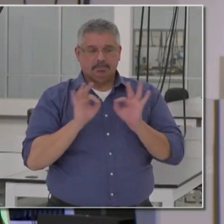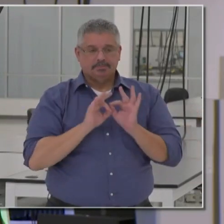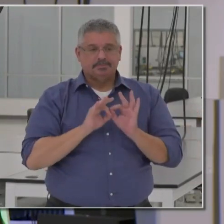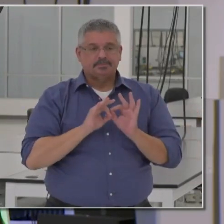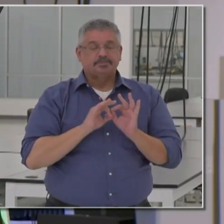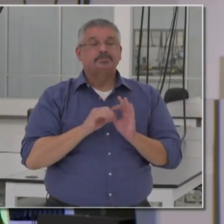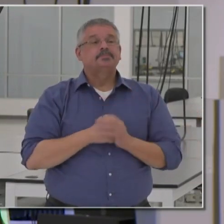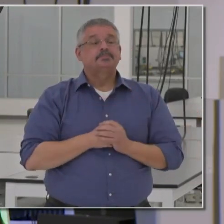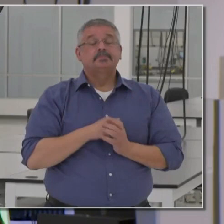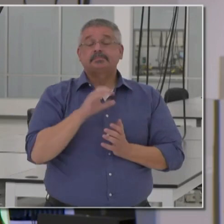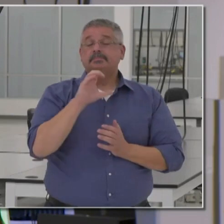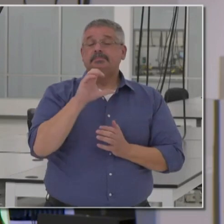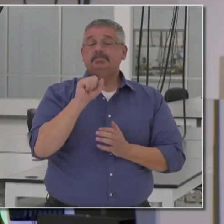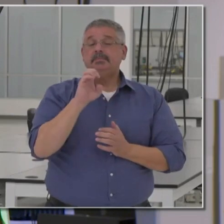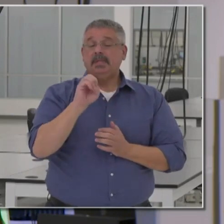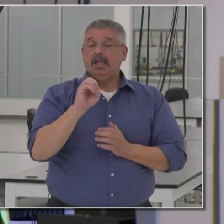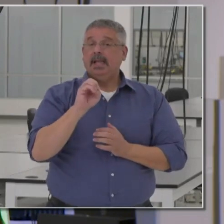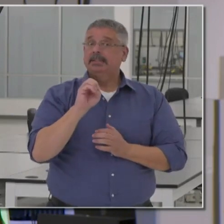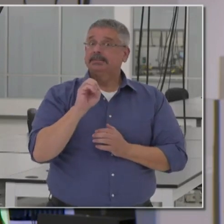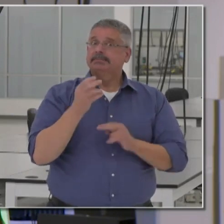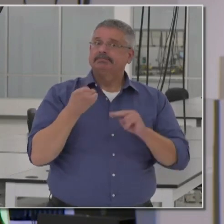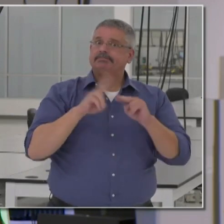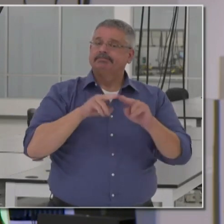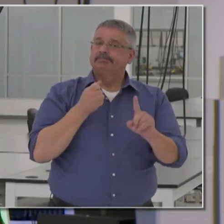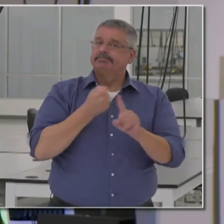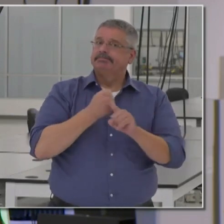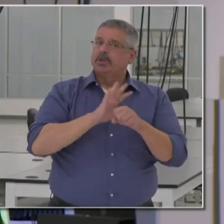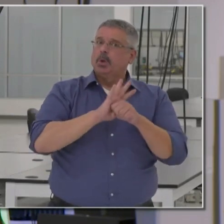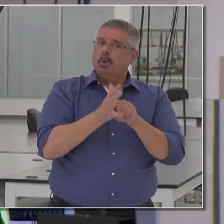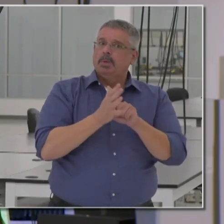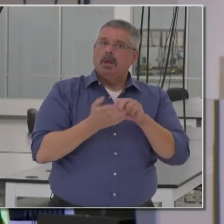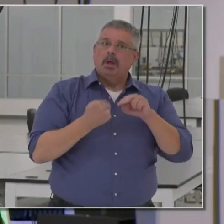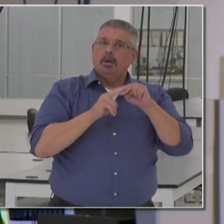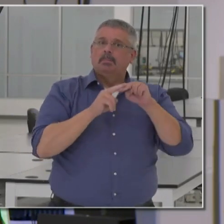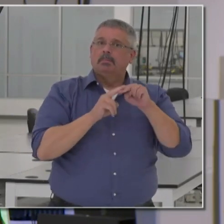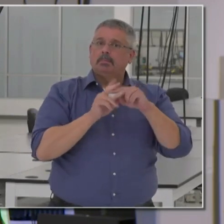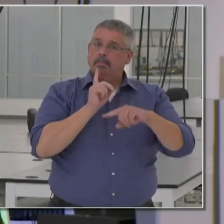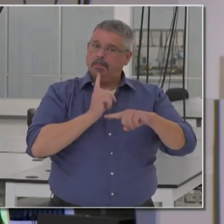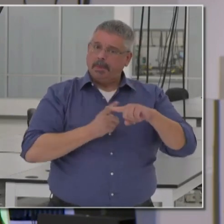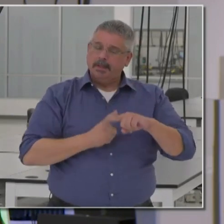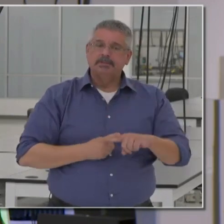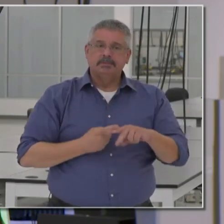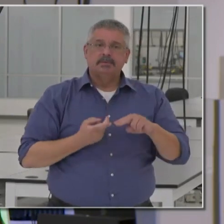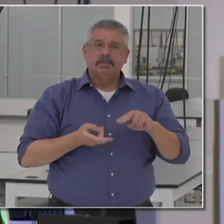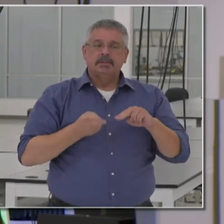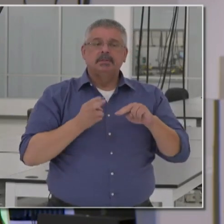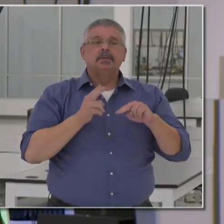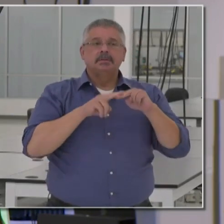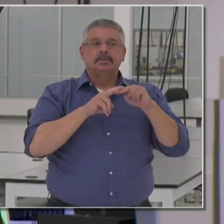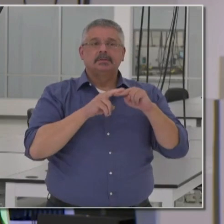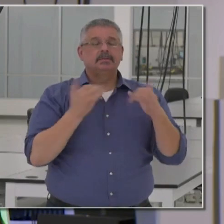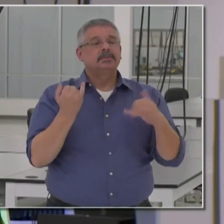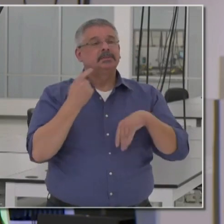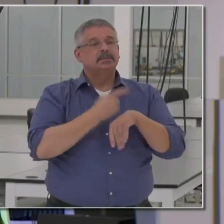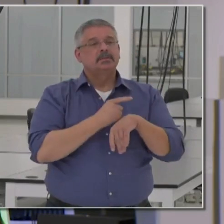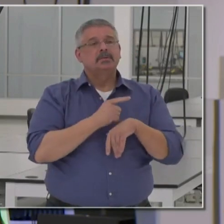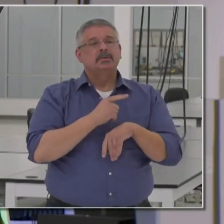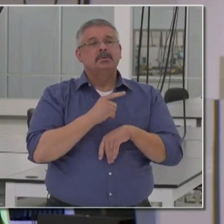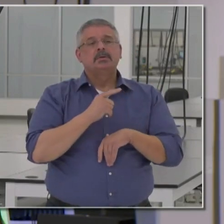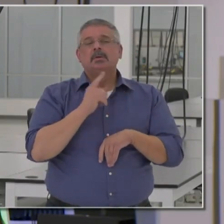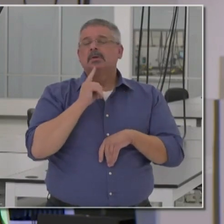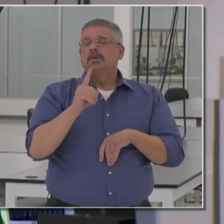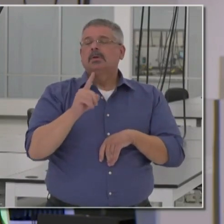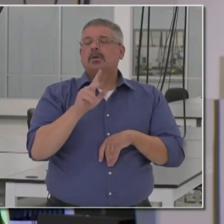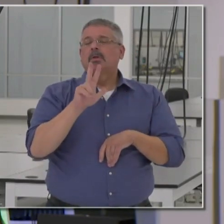The case rates are going up here in the state of California. The rate in the state of California, as of today, over a 14-day